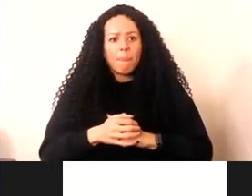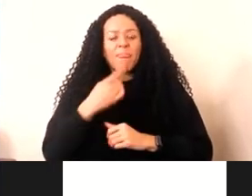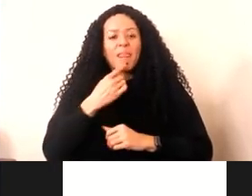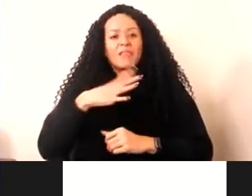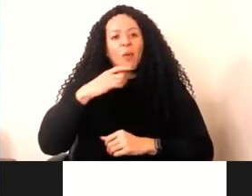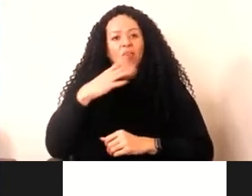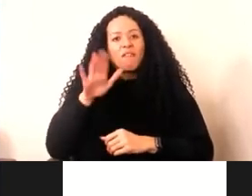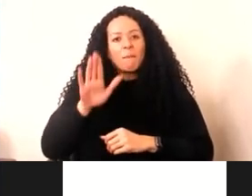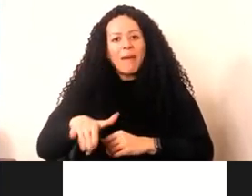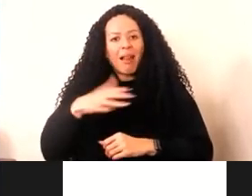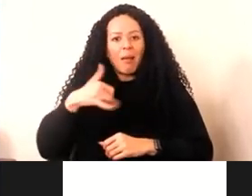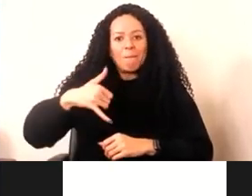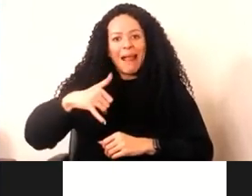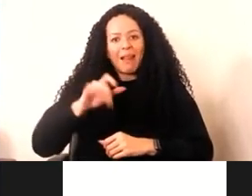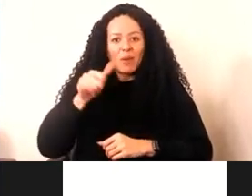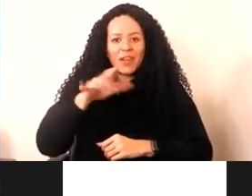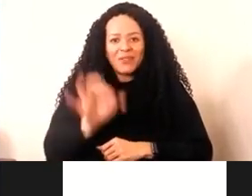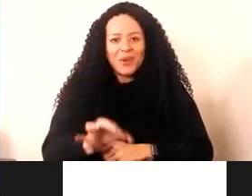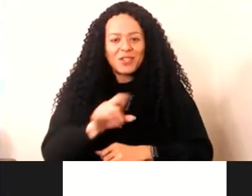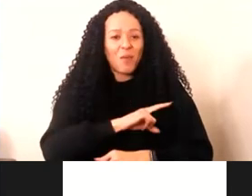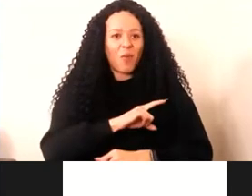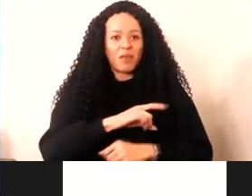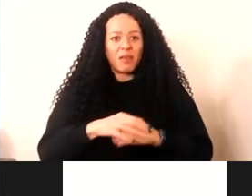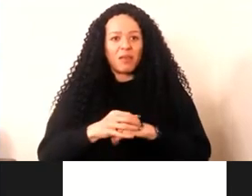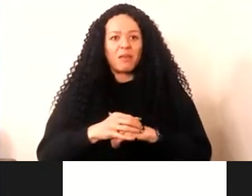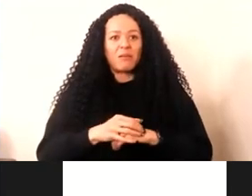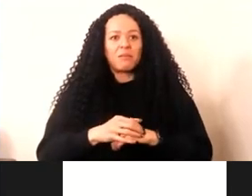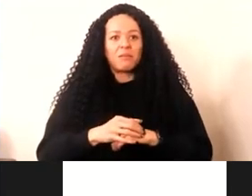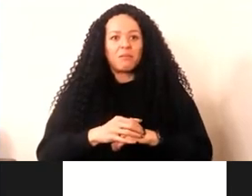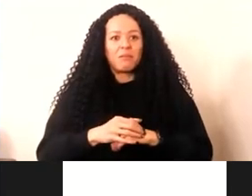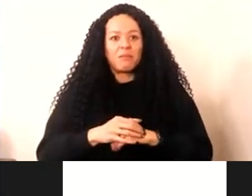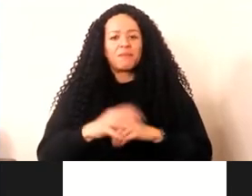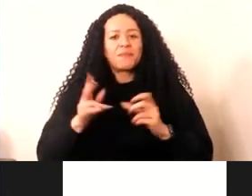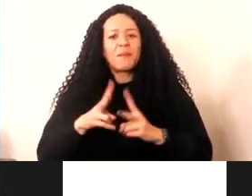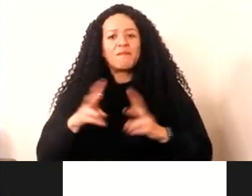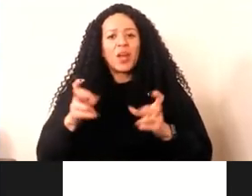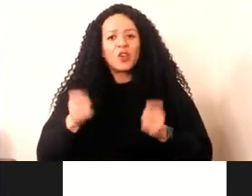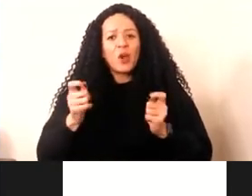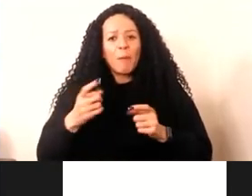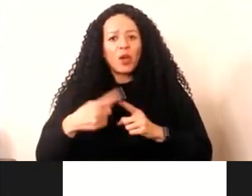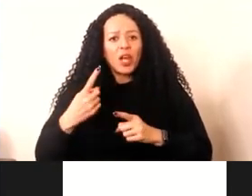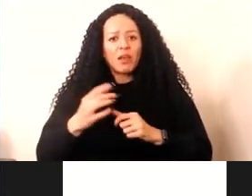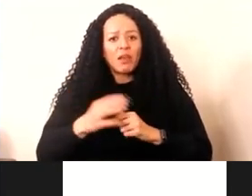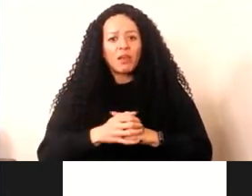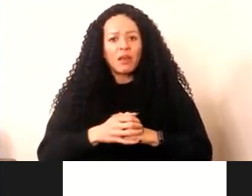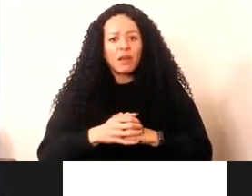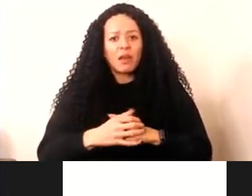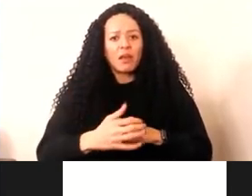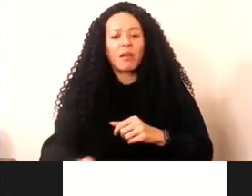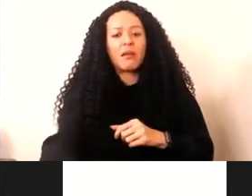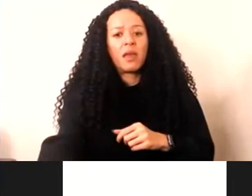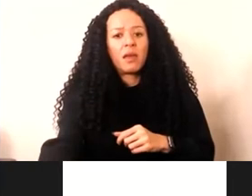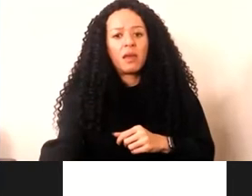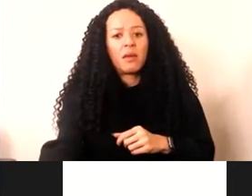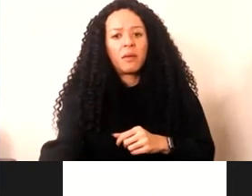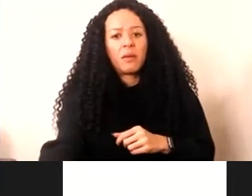this next question, because of the fact that this phrase has come up so early. How do you think the further decentralisation in Web 3